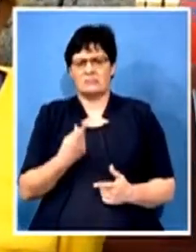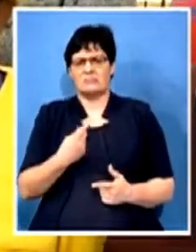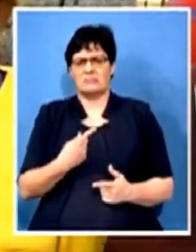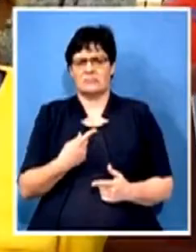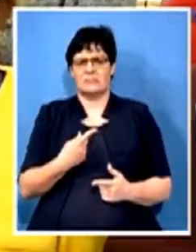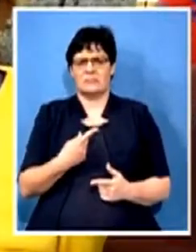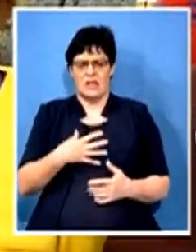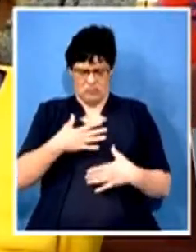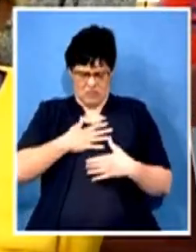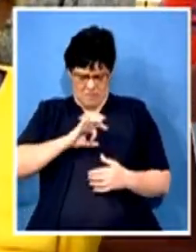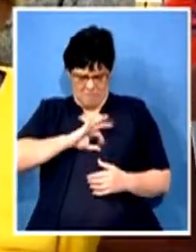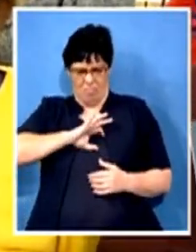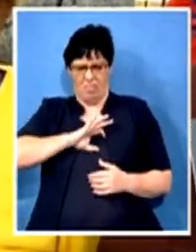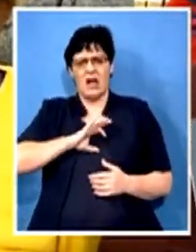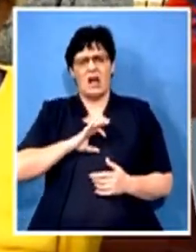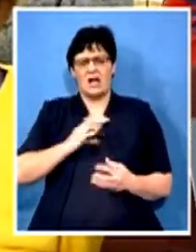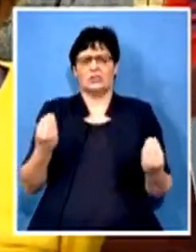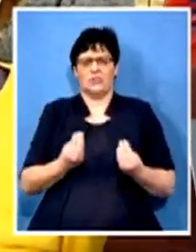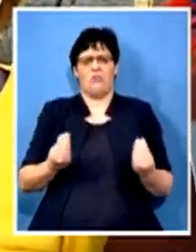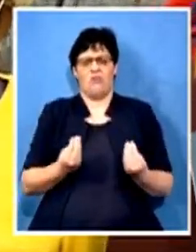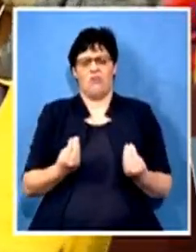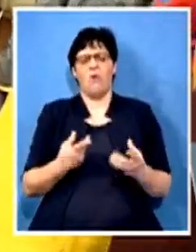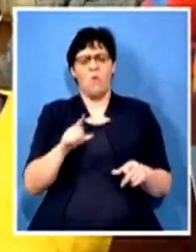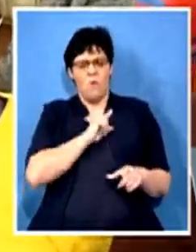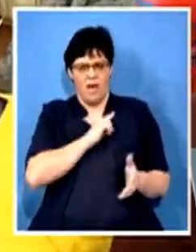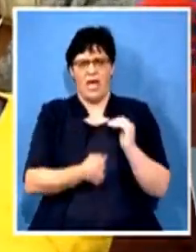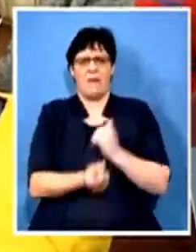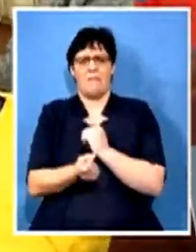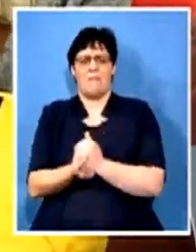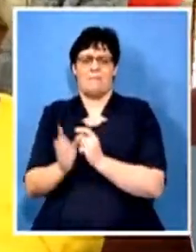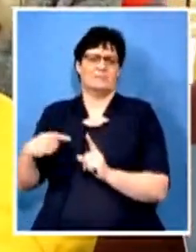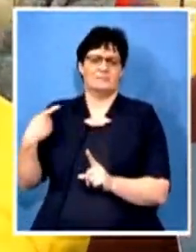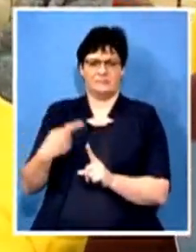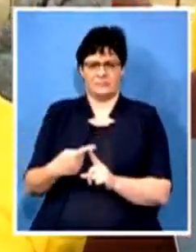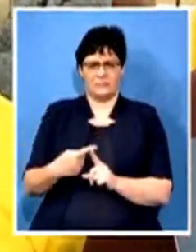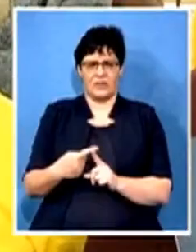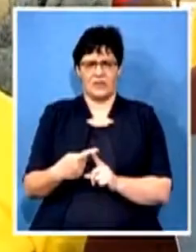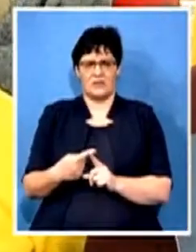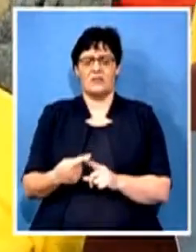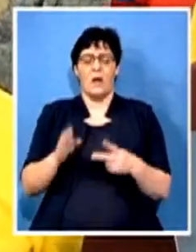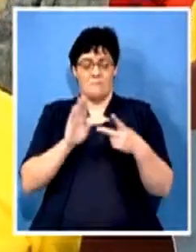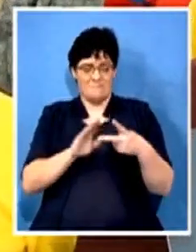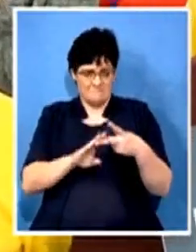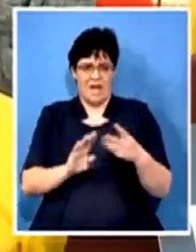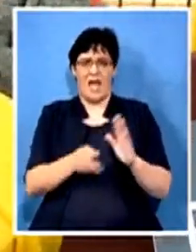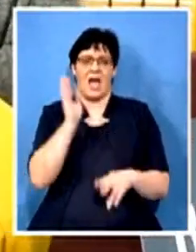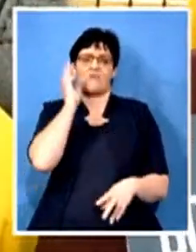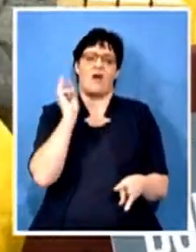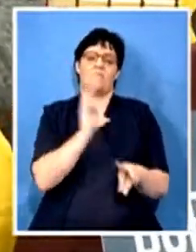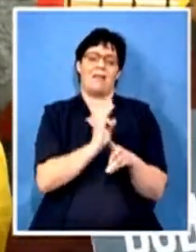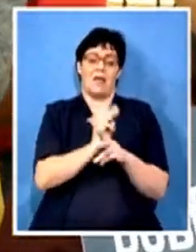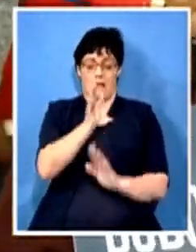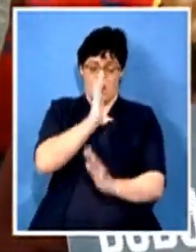all the issues that she's had over the years we're going to talk to yet another granny just to explain to us how her experience has been